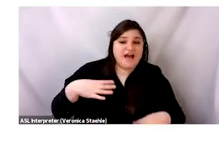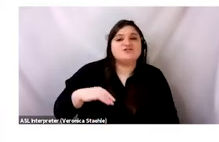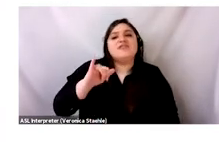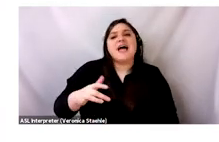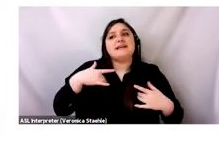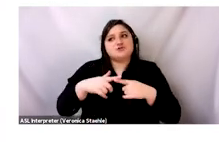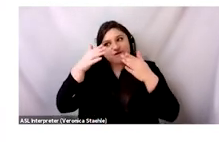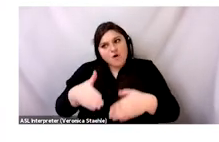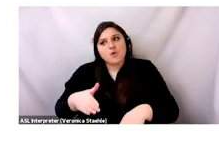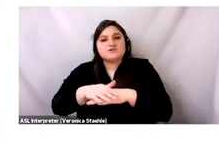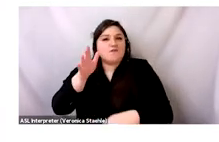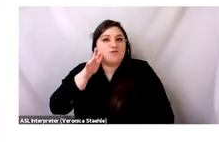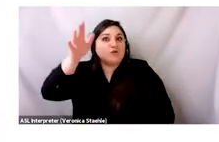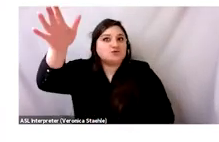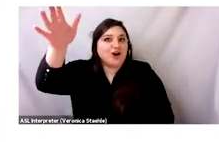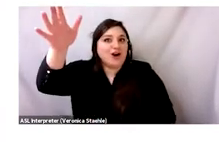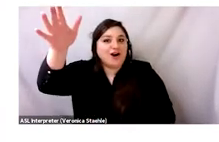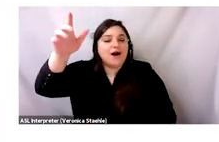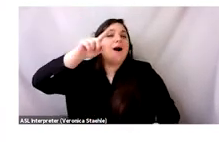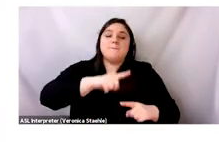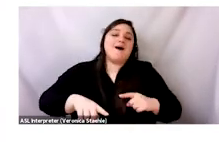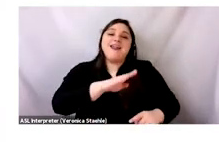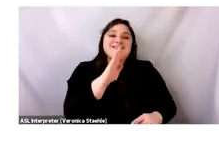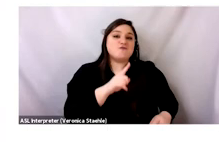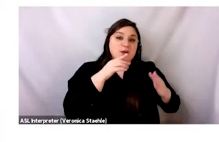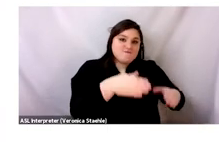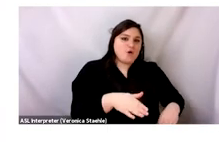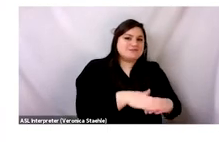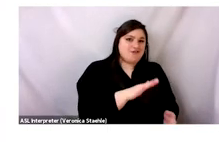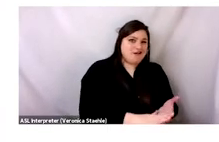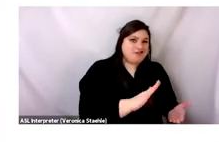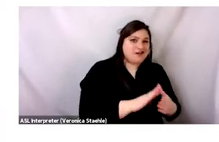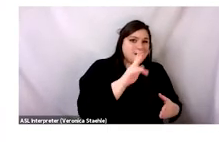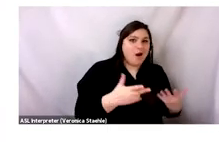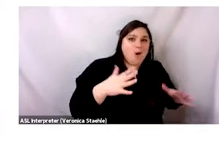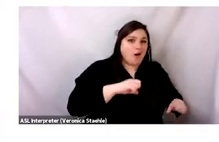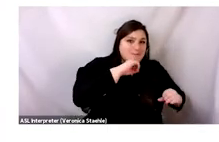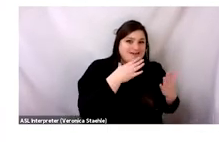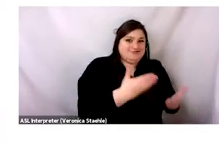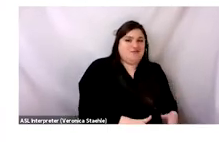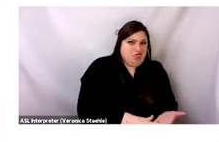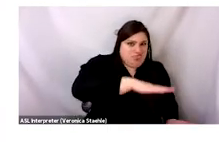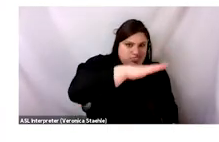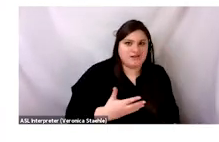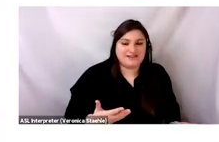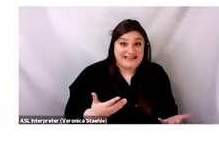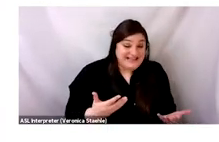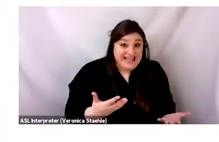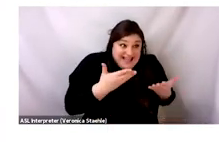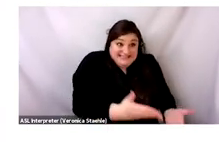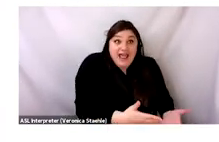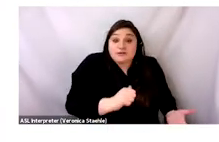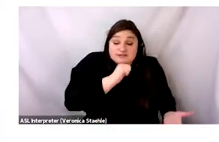it in fashion, is that there is so much focus on future solutions and so little focus on cleaning up the mess that currently exists.